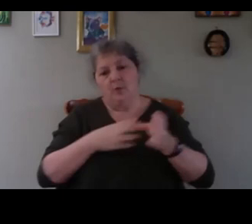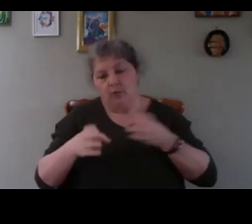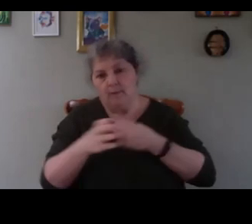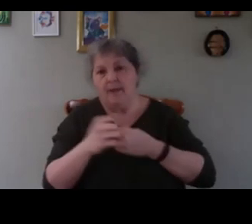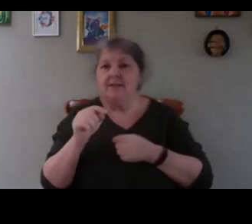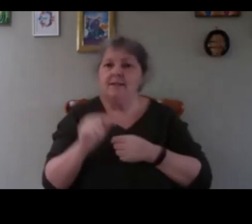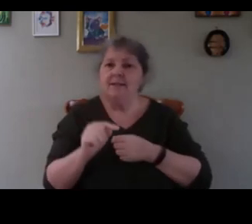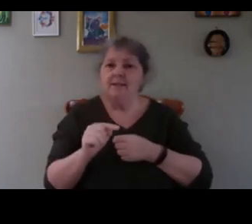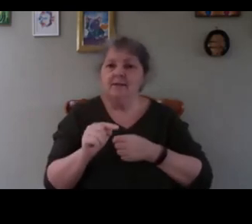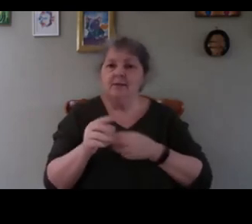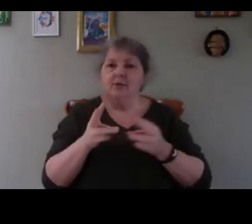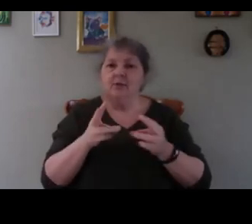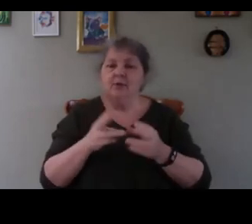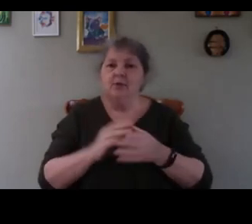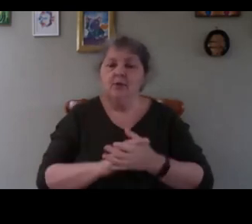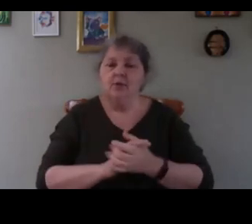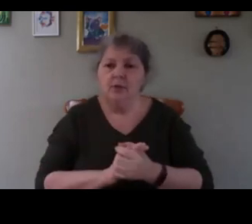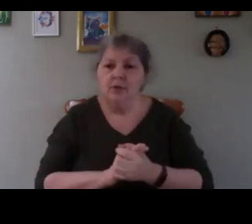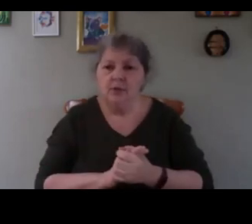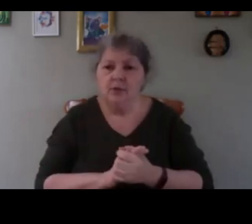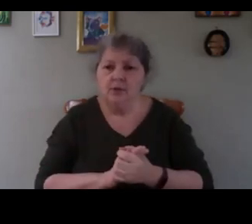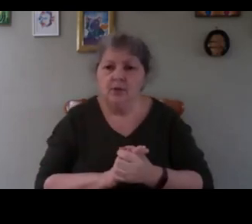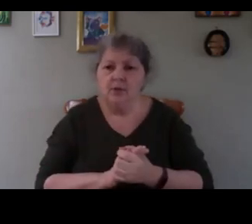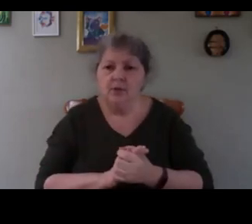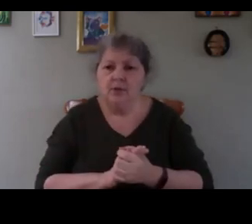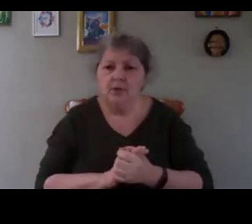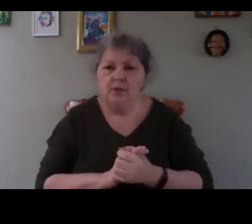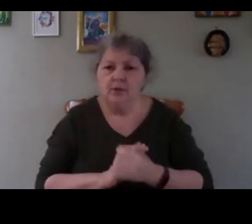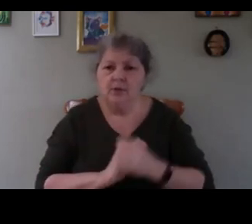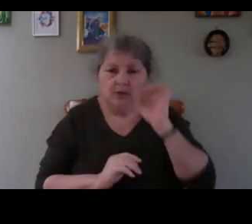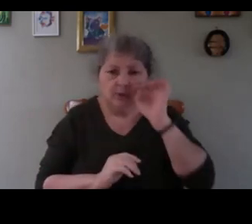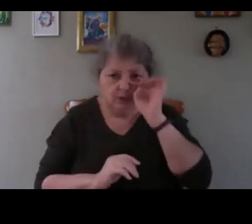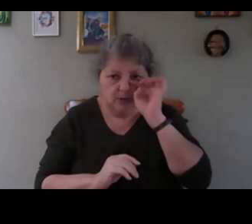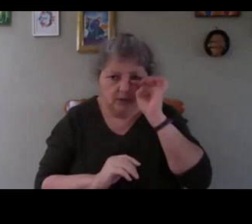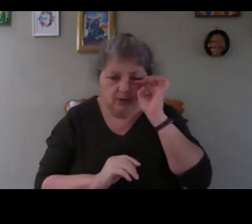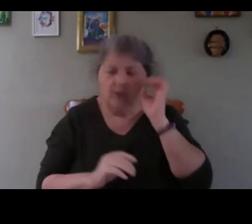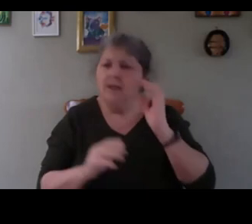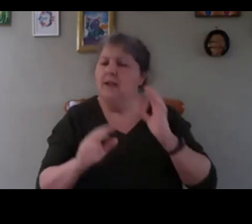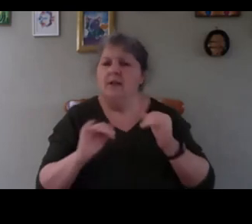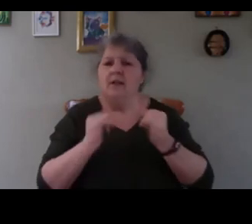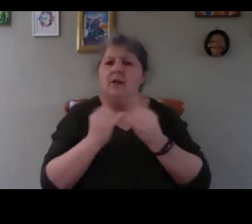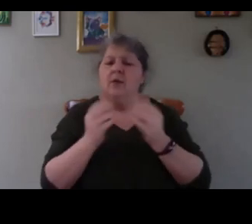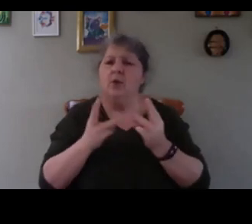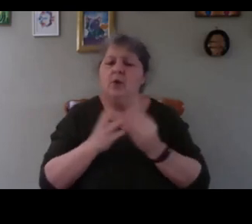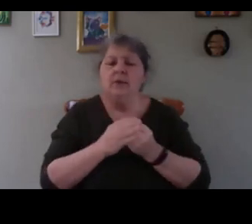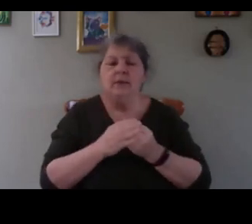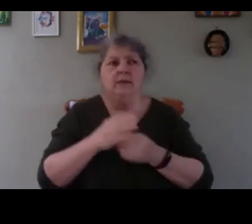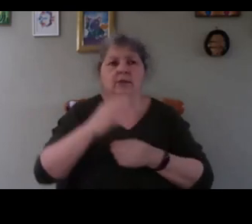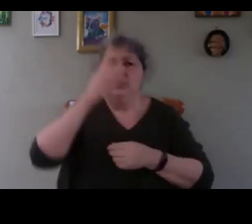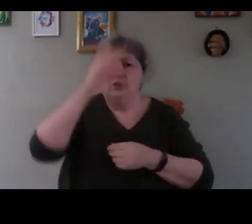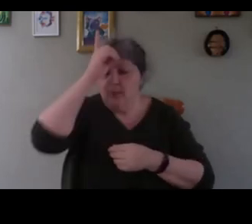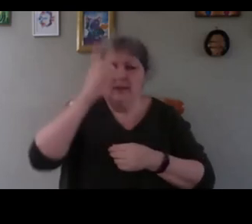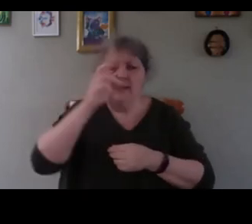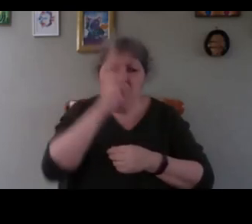work with conticonceil basically it's done in many countries in Germany in France in